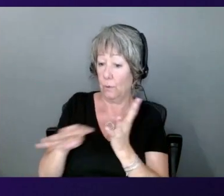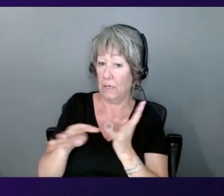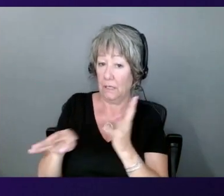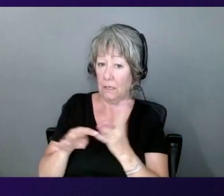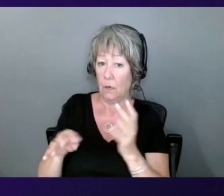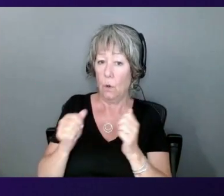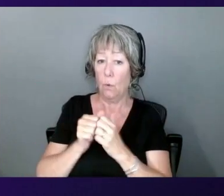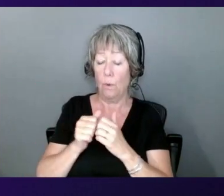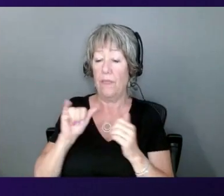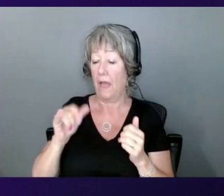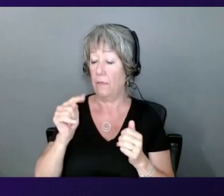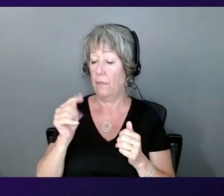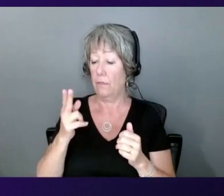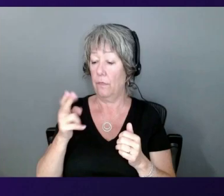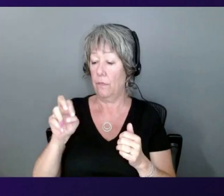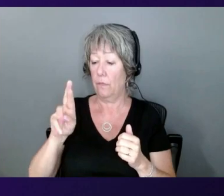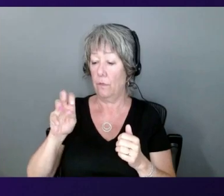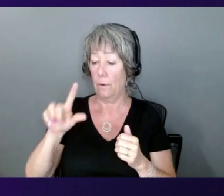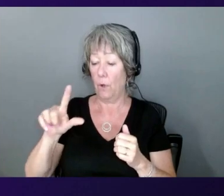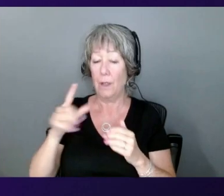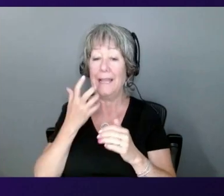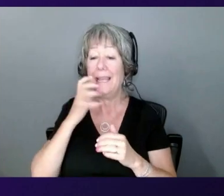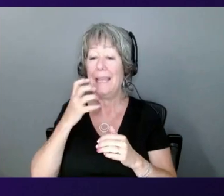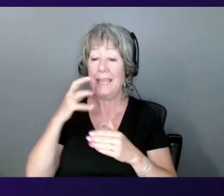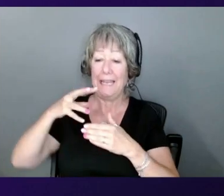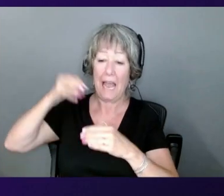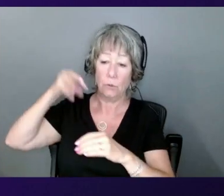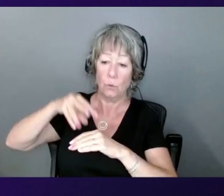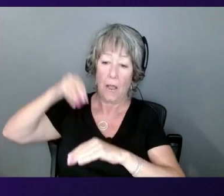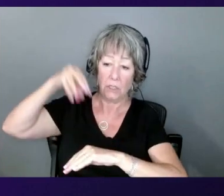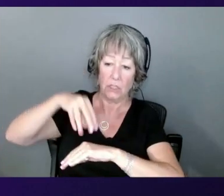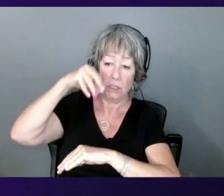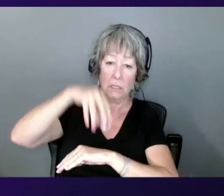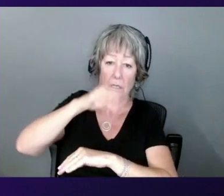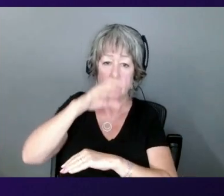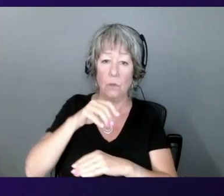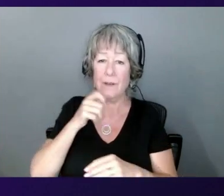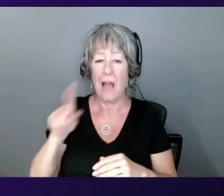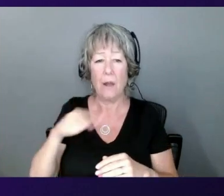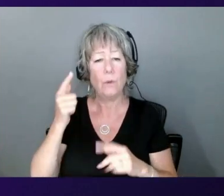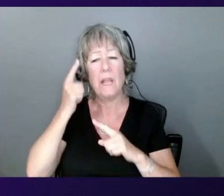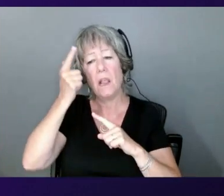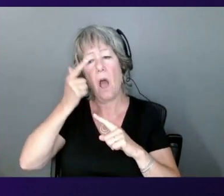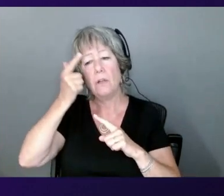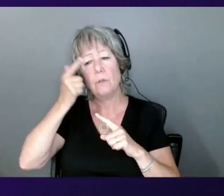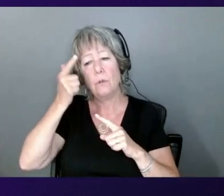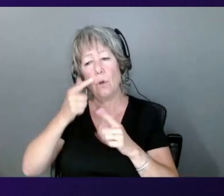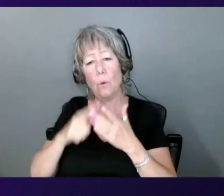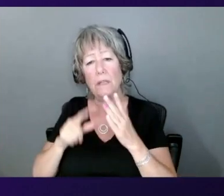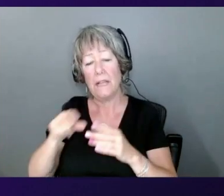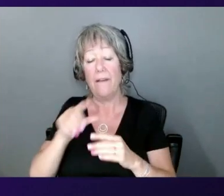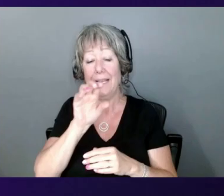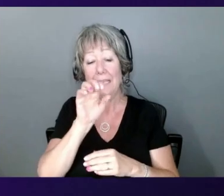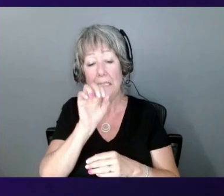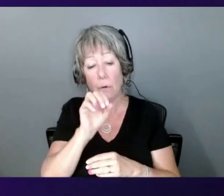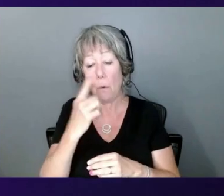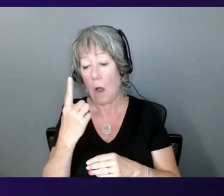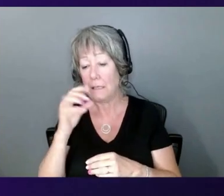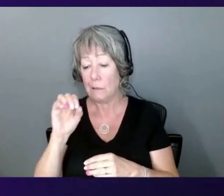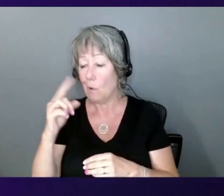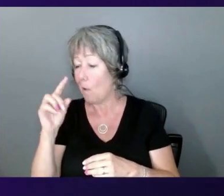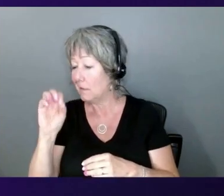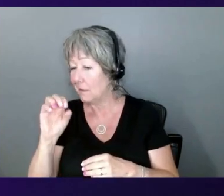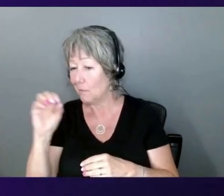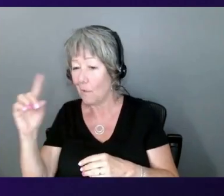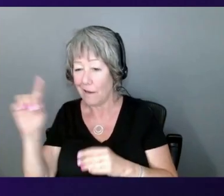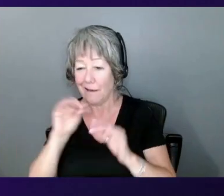extraction, and we're not just dealing with the logical zeros and ones and gates. That's a